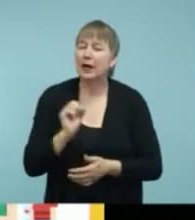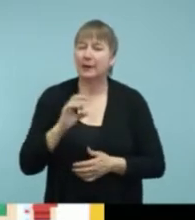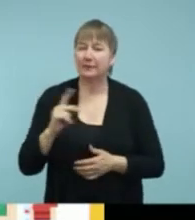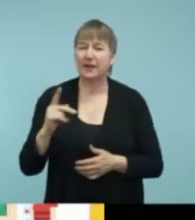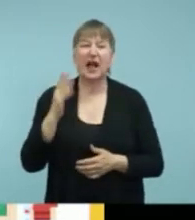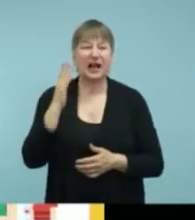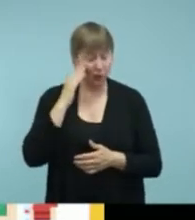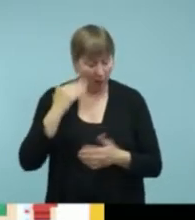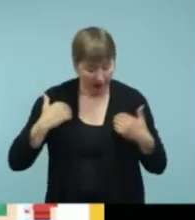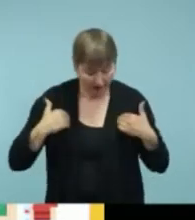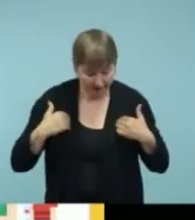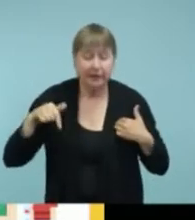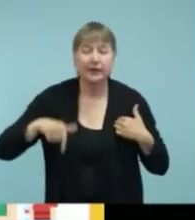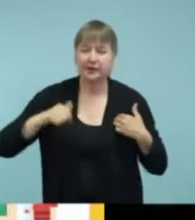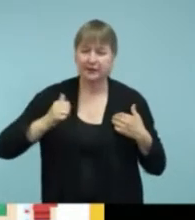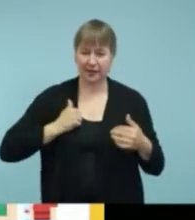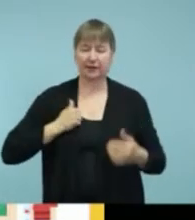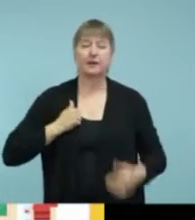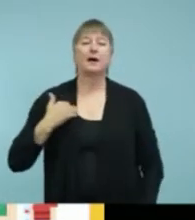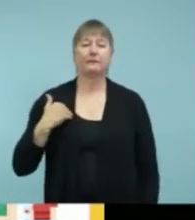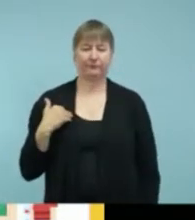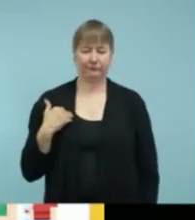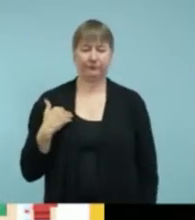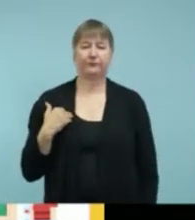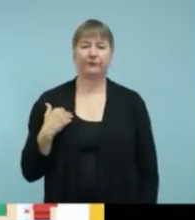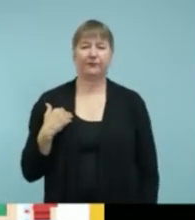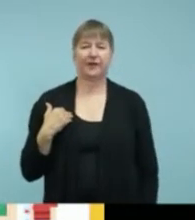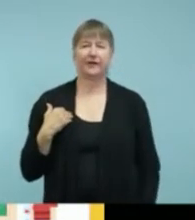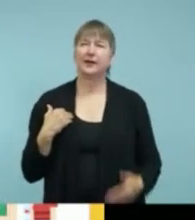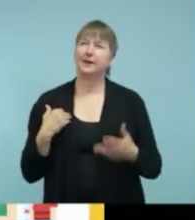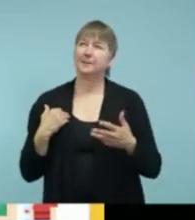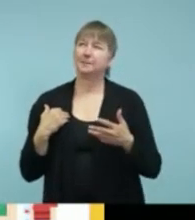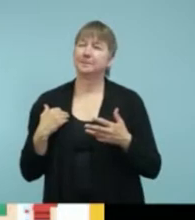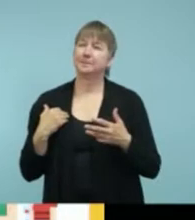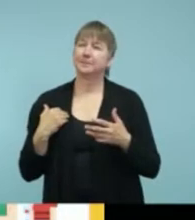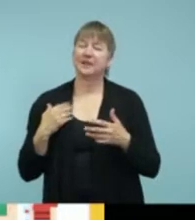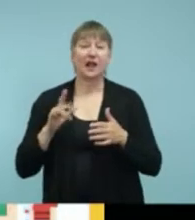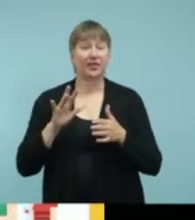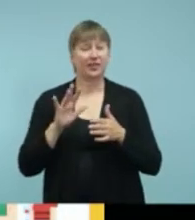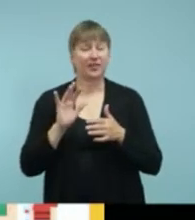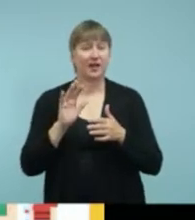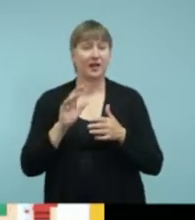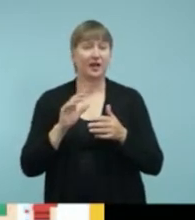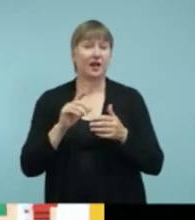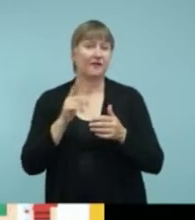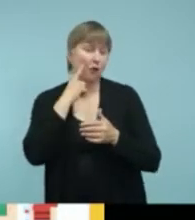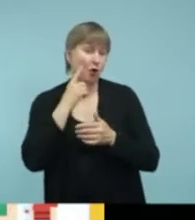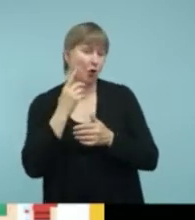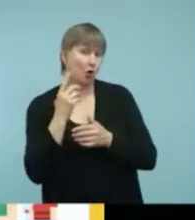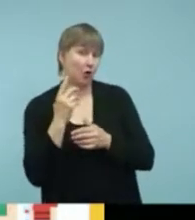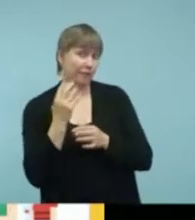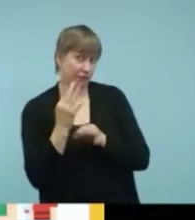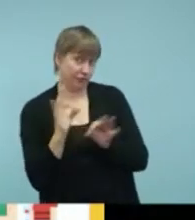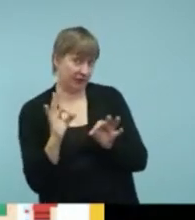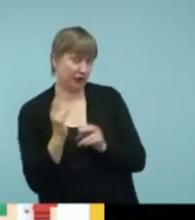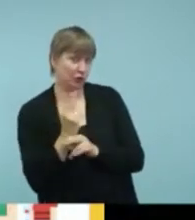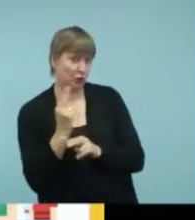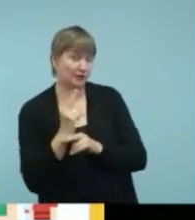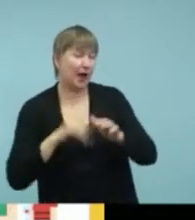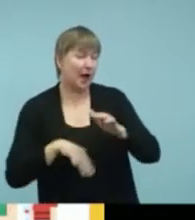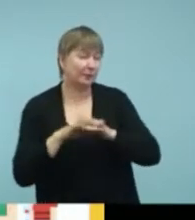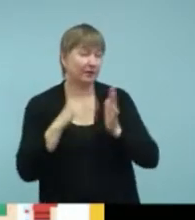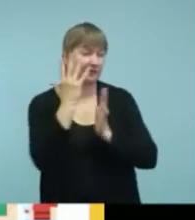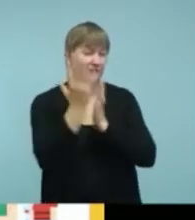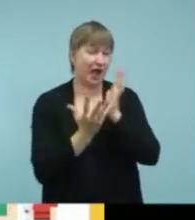in Canada as well. It's, you can use it up to five hours per month for free. And then after that, it's